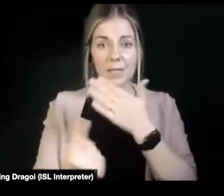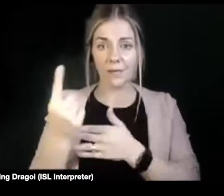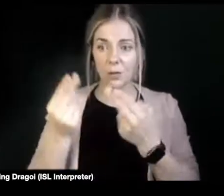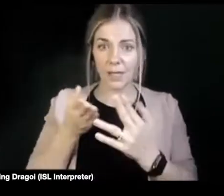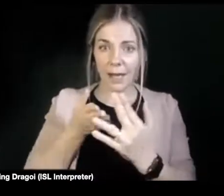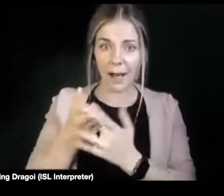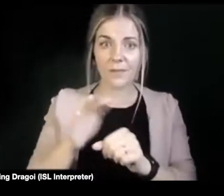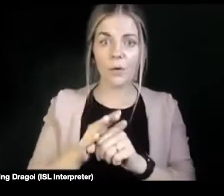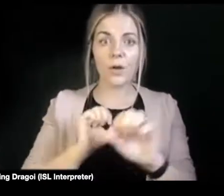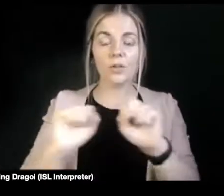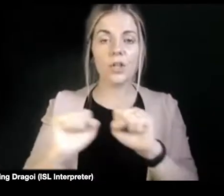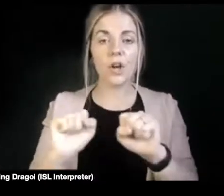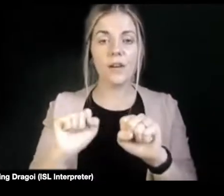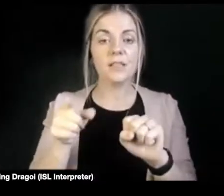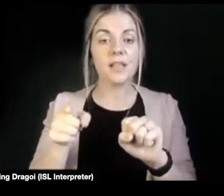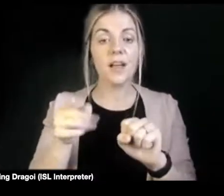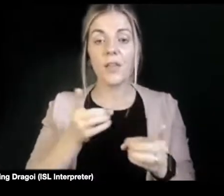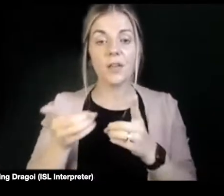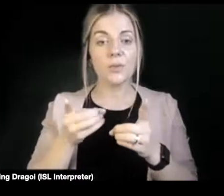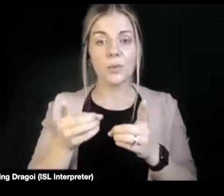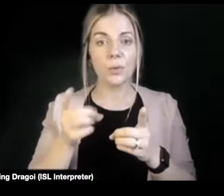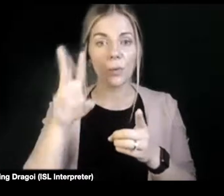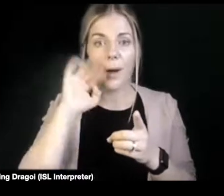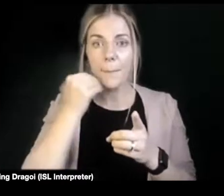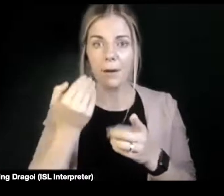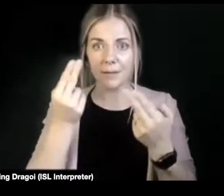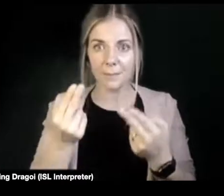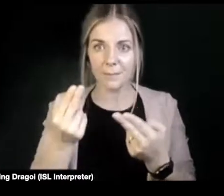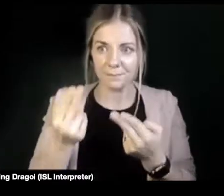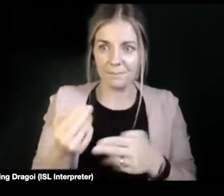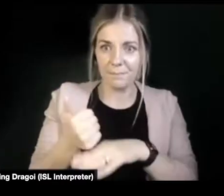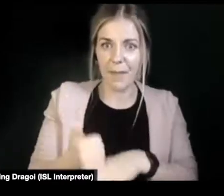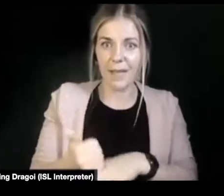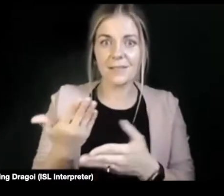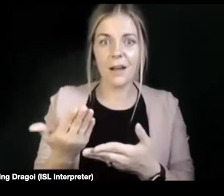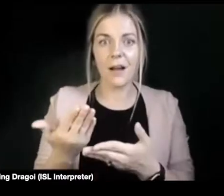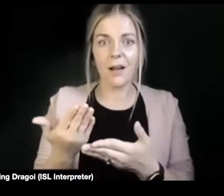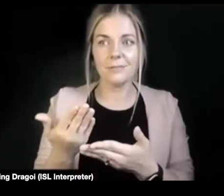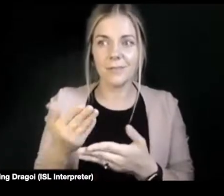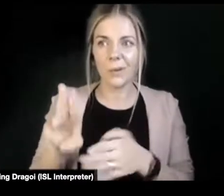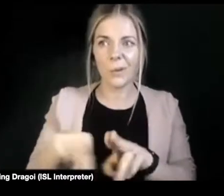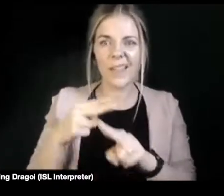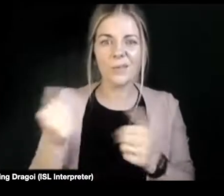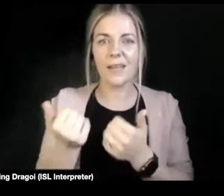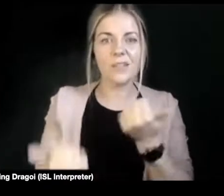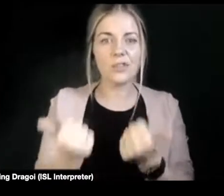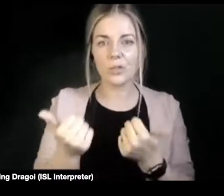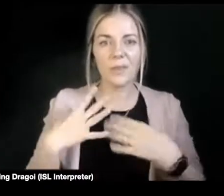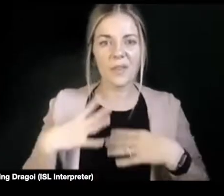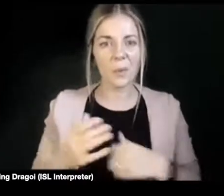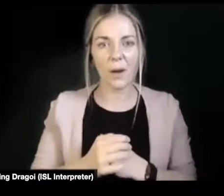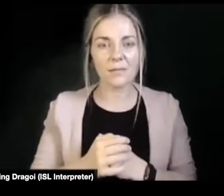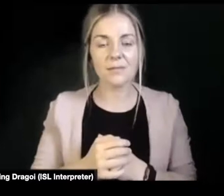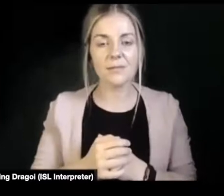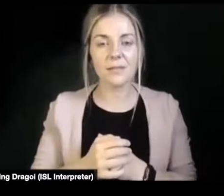because they're looking to do so based on what they're looking to do without judgment, really. They're looking for the